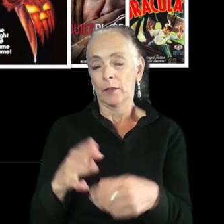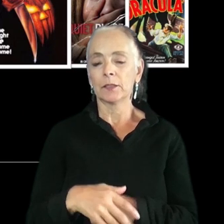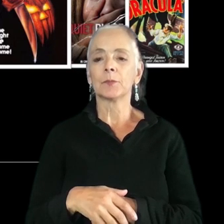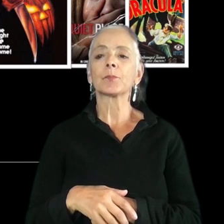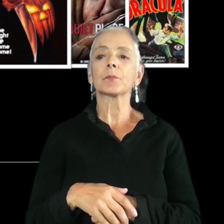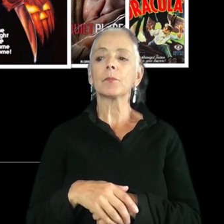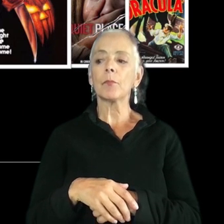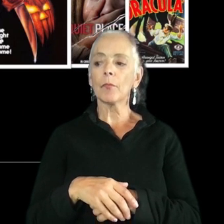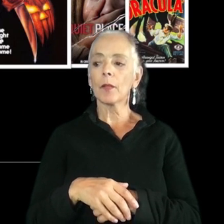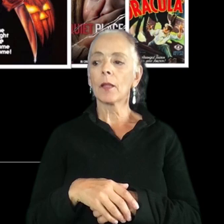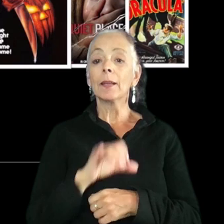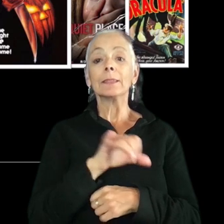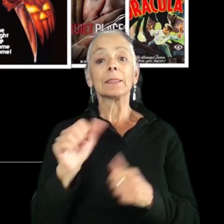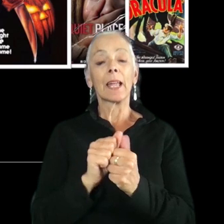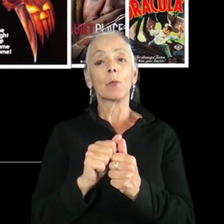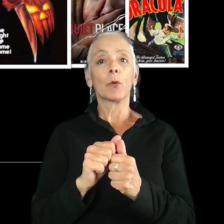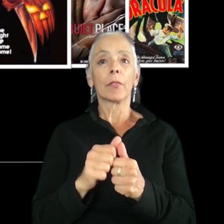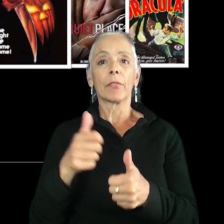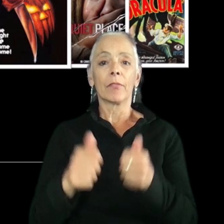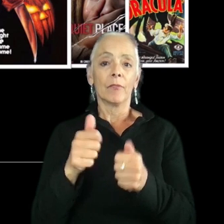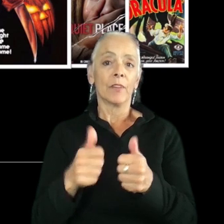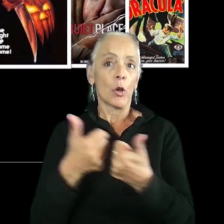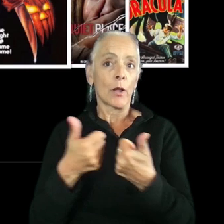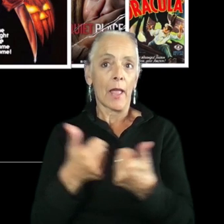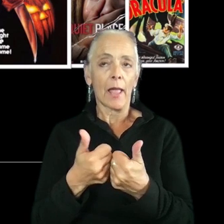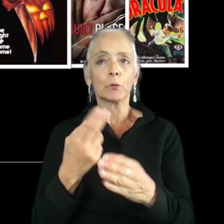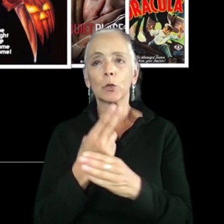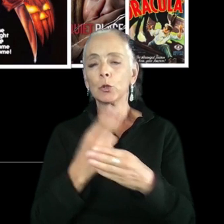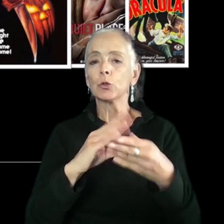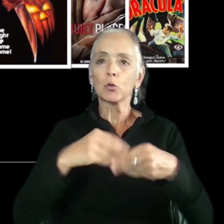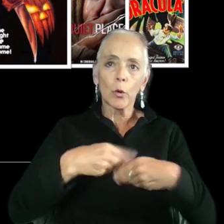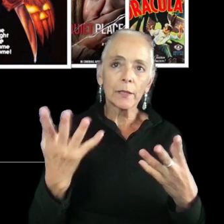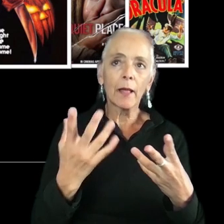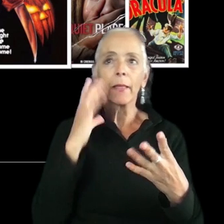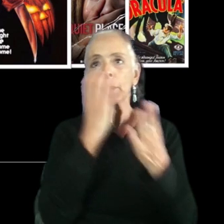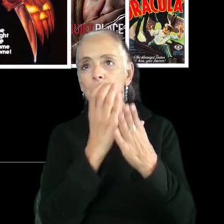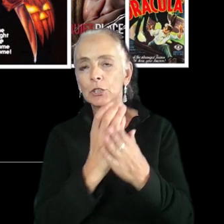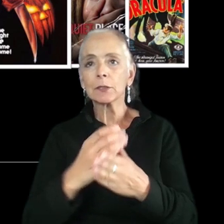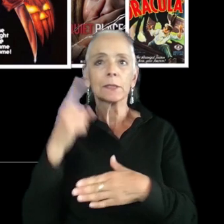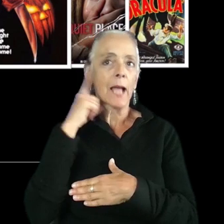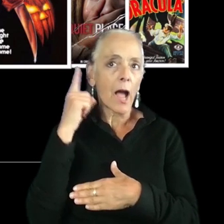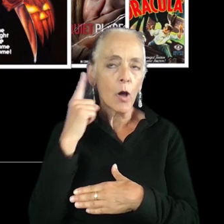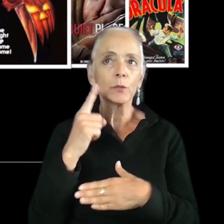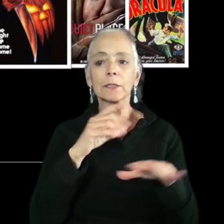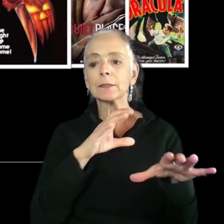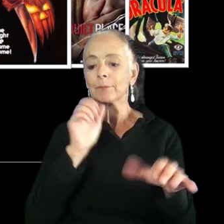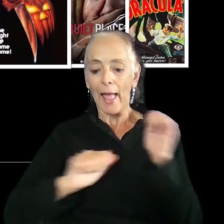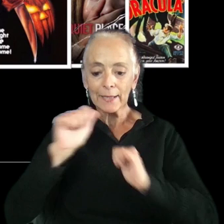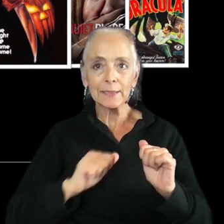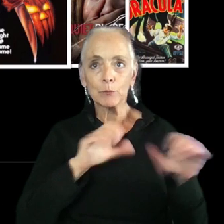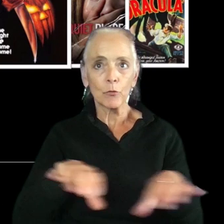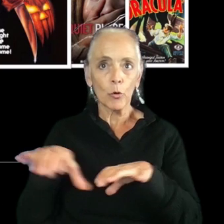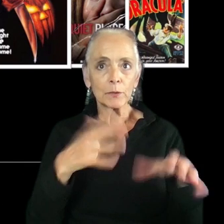And again, same thing for video games. It uses all of the above storytelling, images, sounds, acting performances. In many